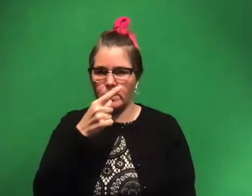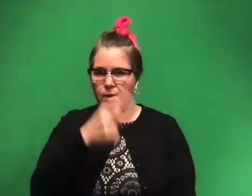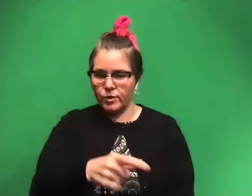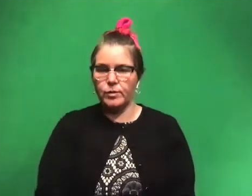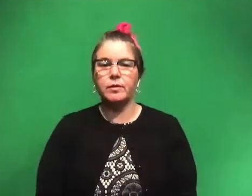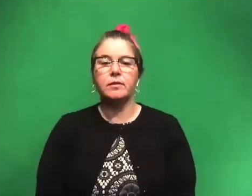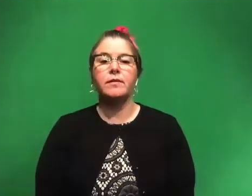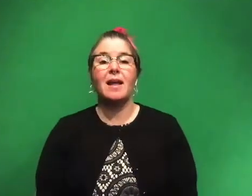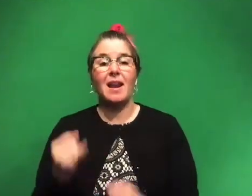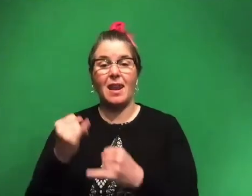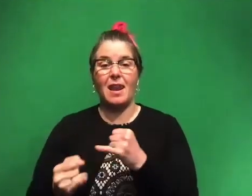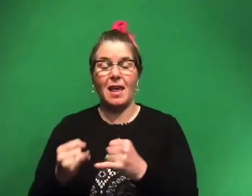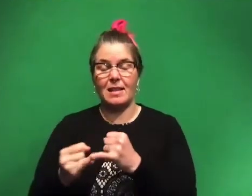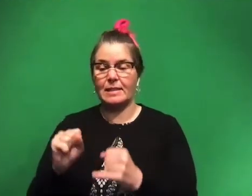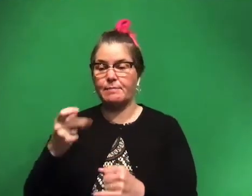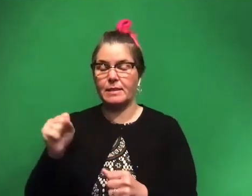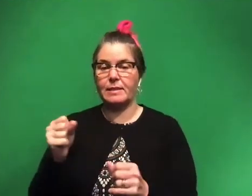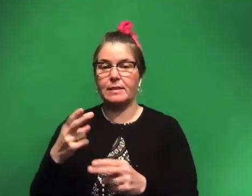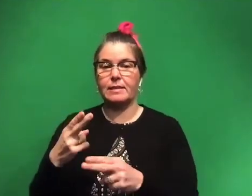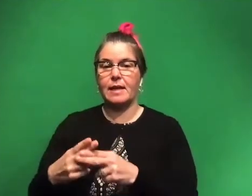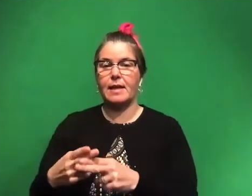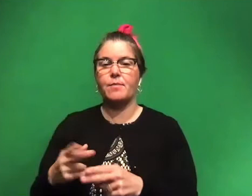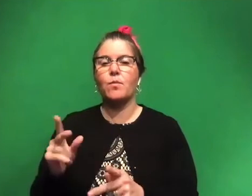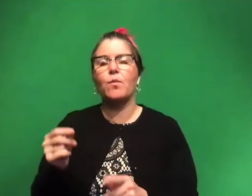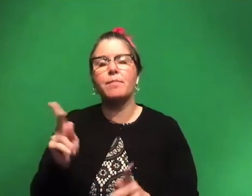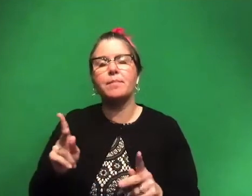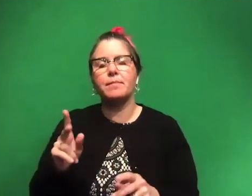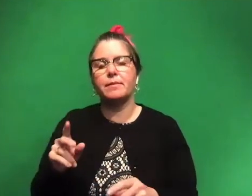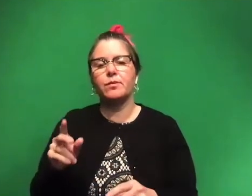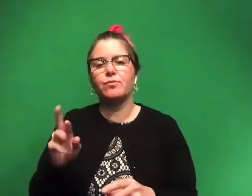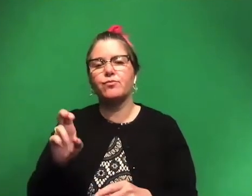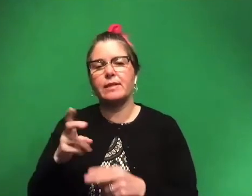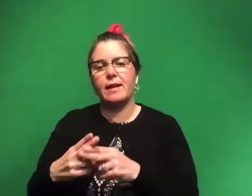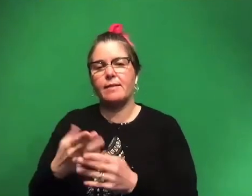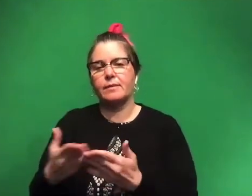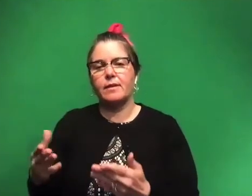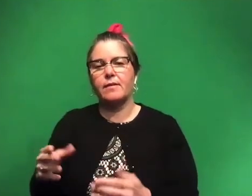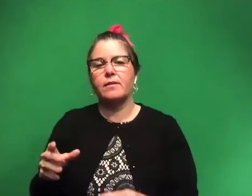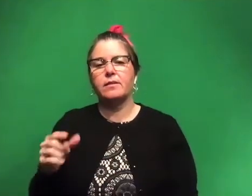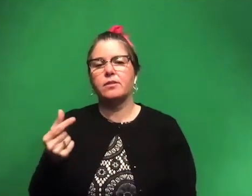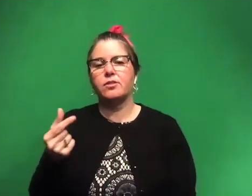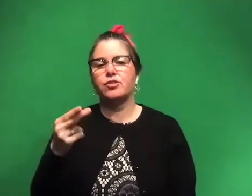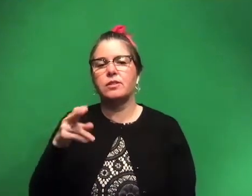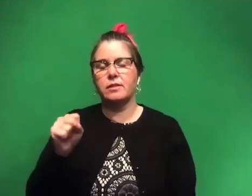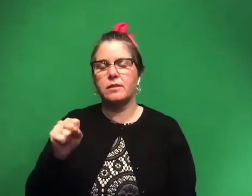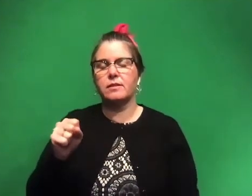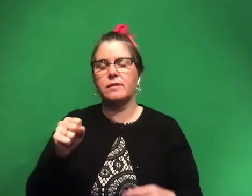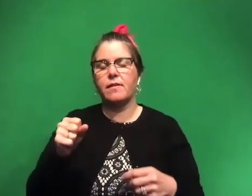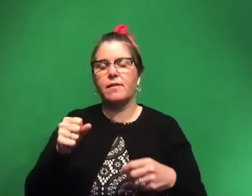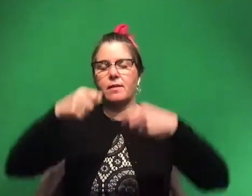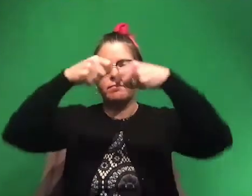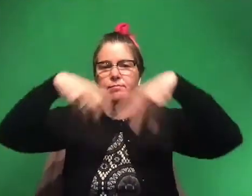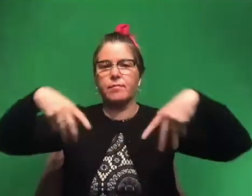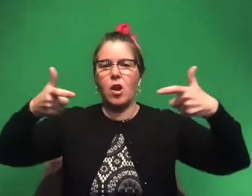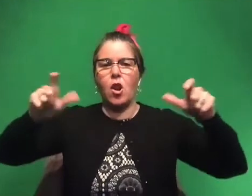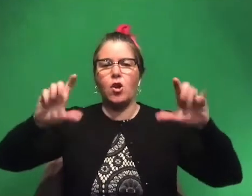that last part, the species name is usually what people rename stuff. Cause usually the, the genus or the large group of those animals has